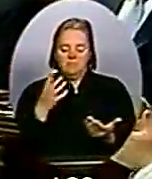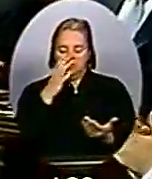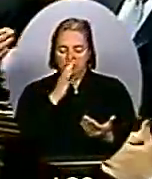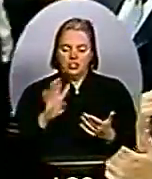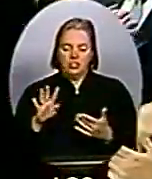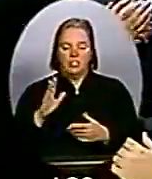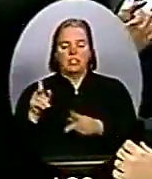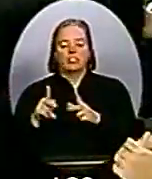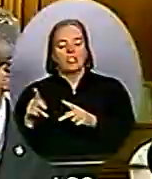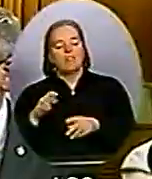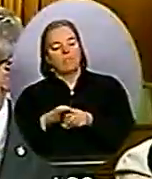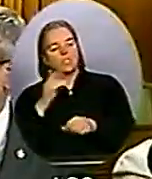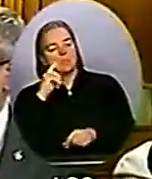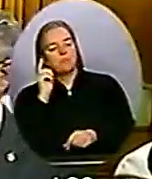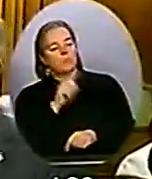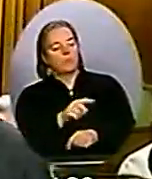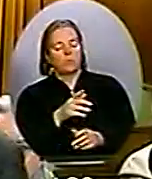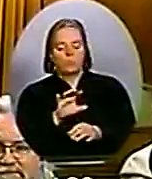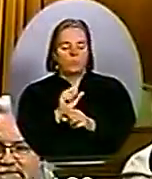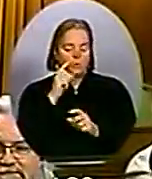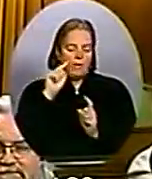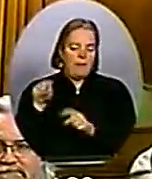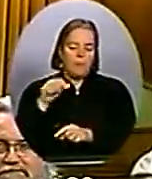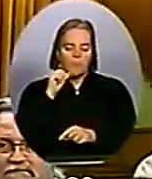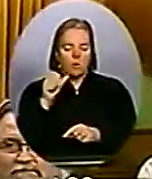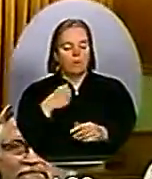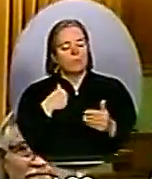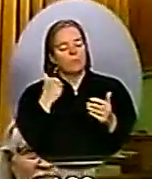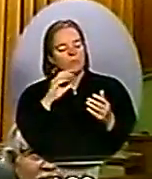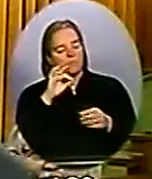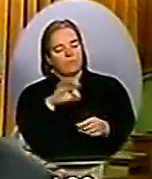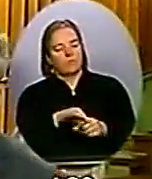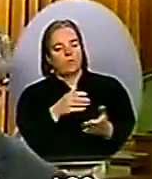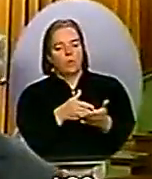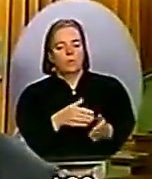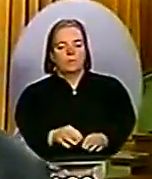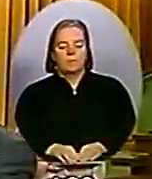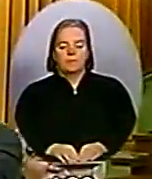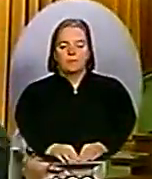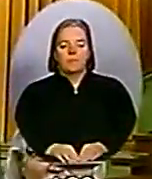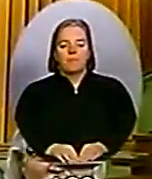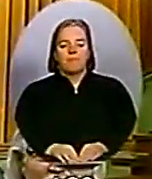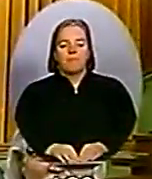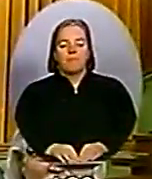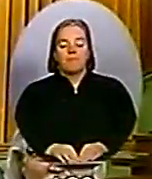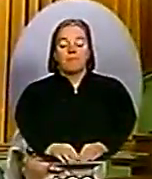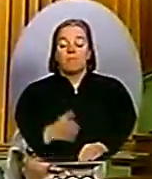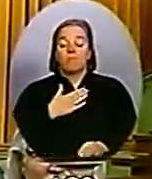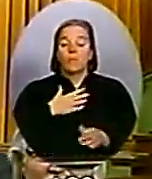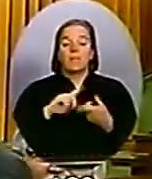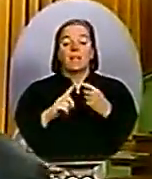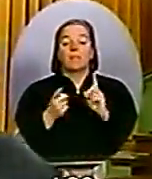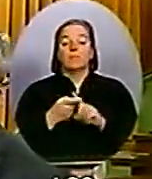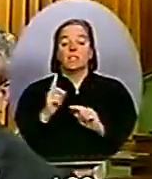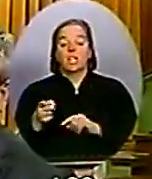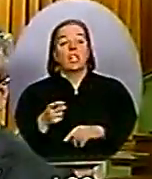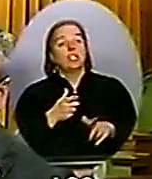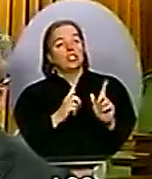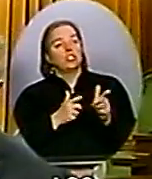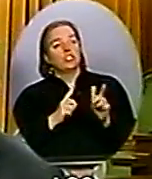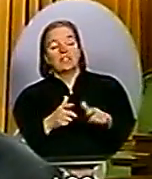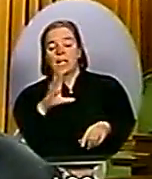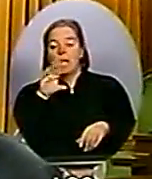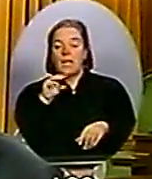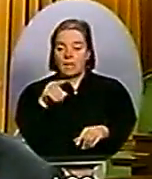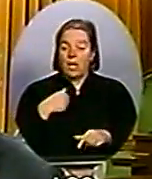for James James Bay. My friend, the duck hunter. I'm glad he brought up Guelph because we'll turn attention to the Guelph campaign and the member